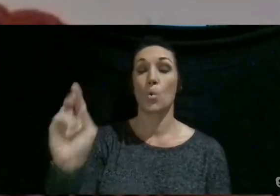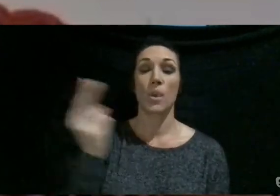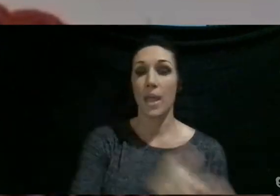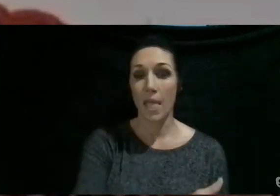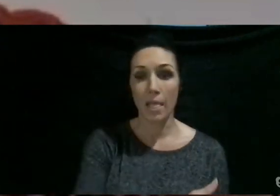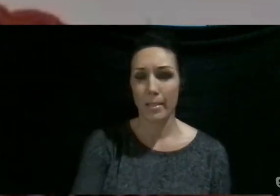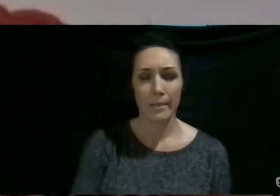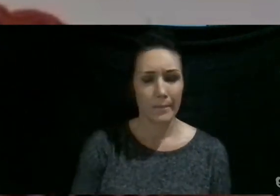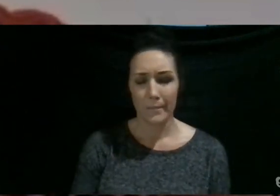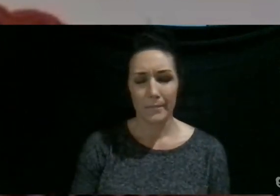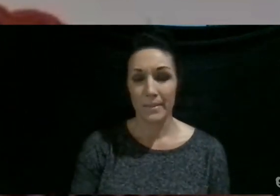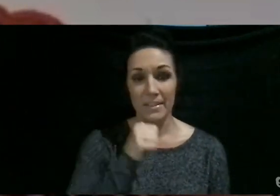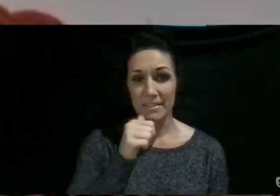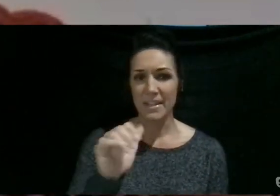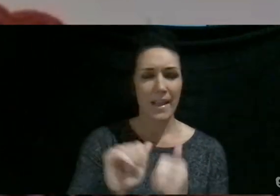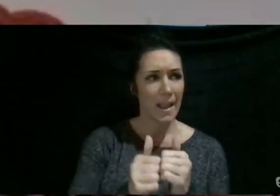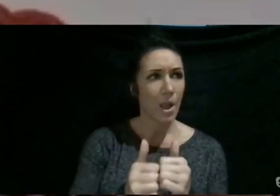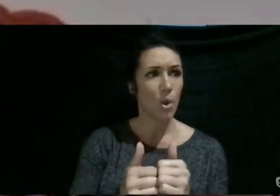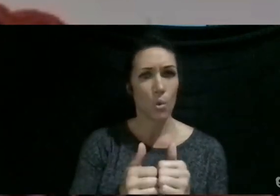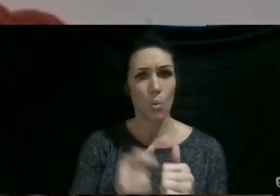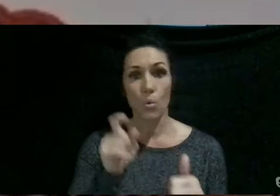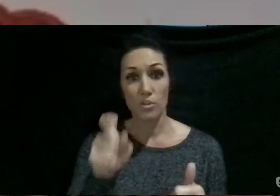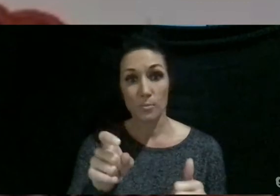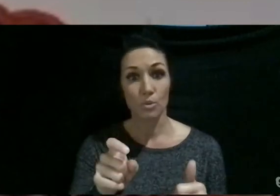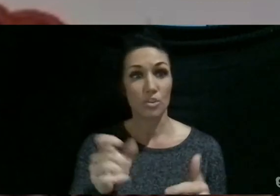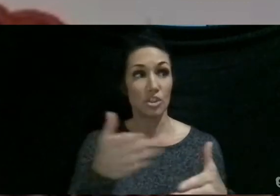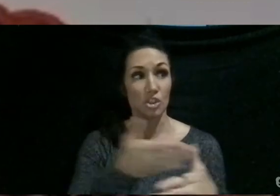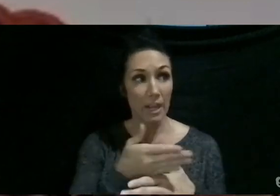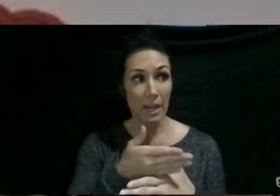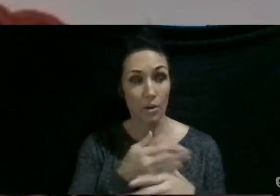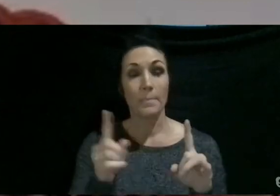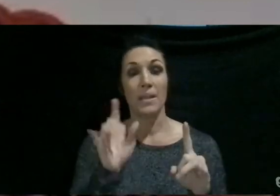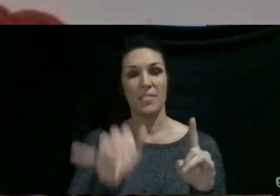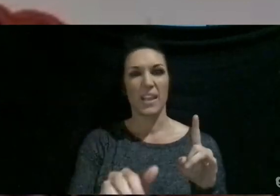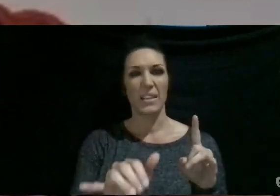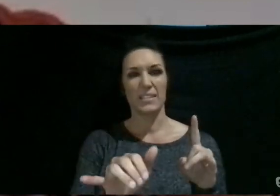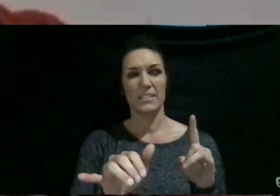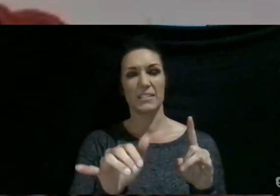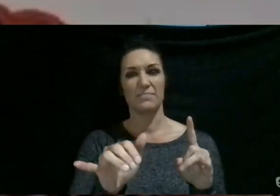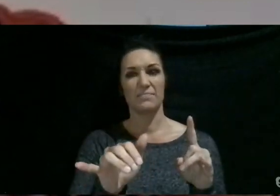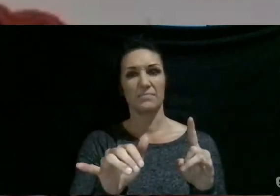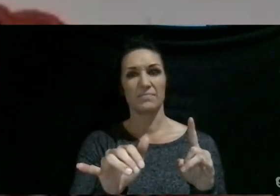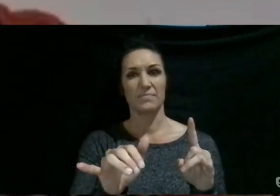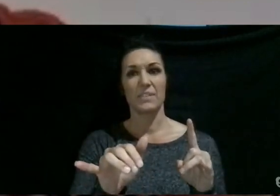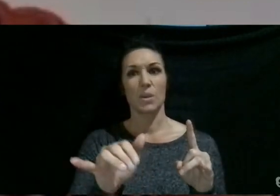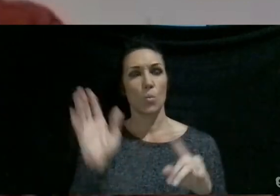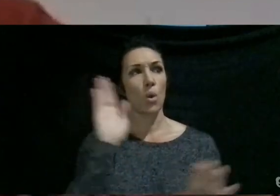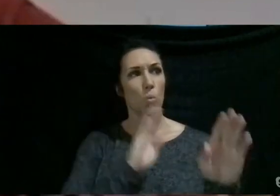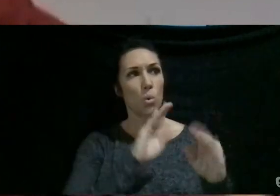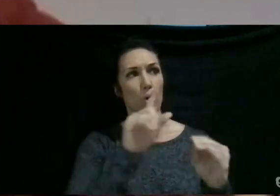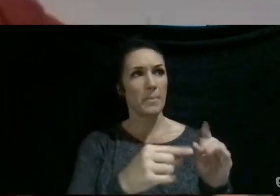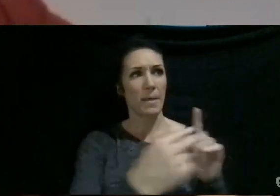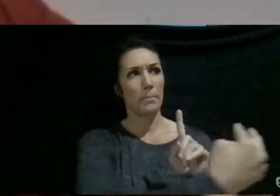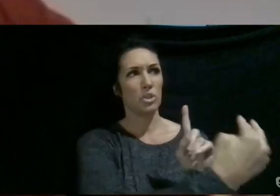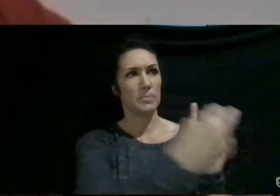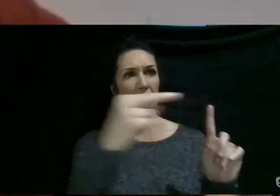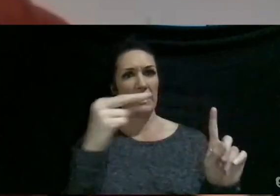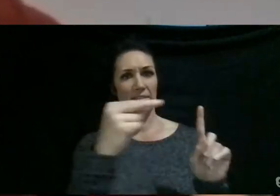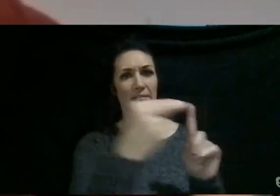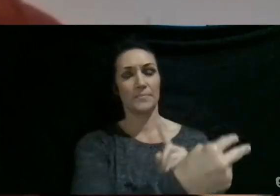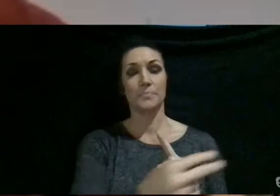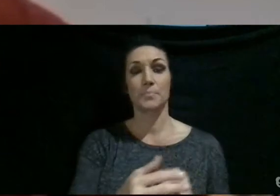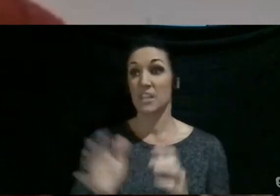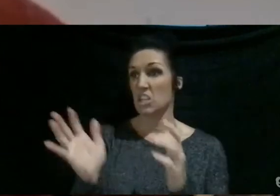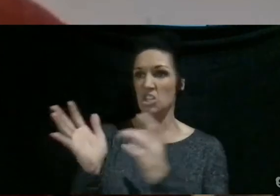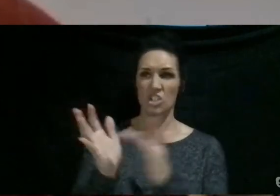not how we're supposed to share our faith. And yet that's how we're worried about, right? Like Jesus or else